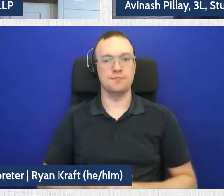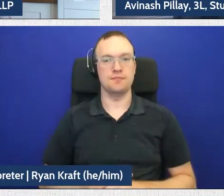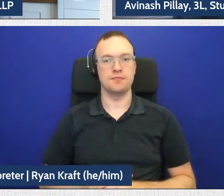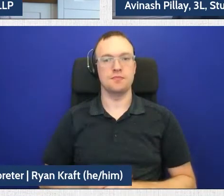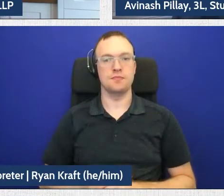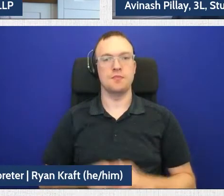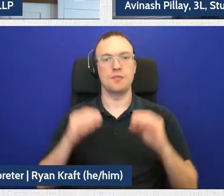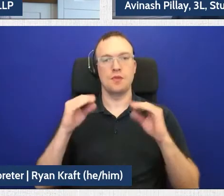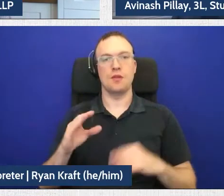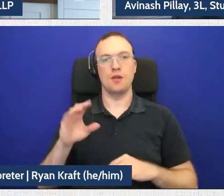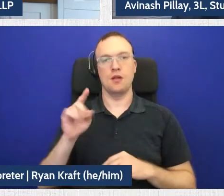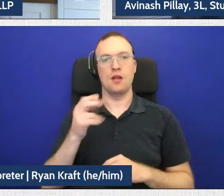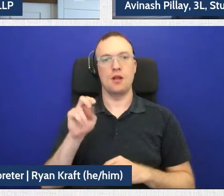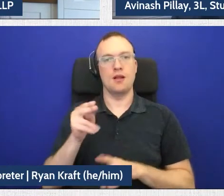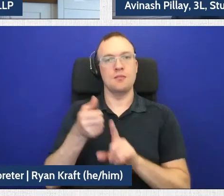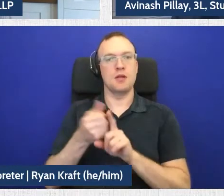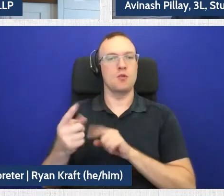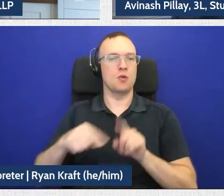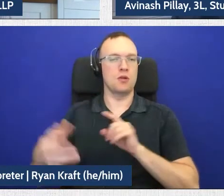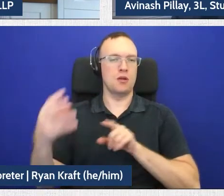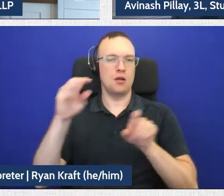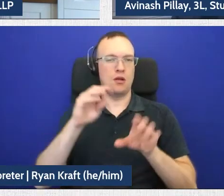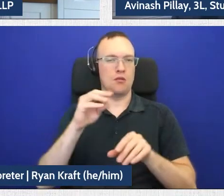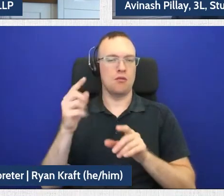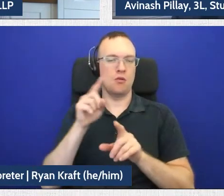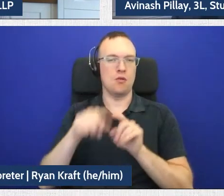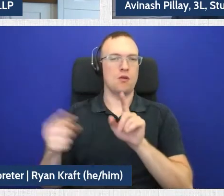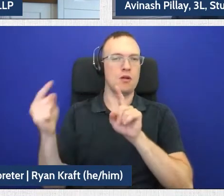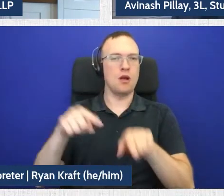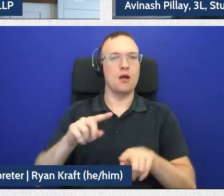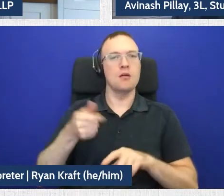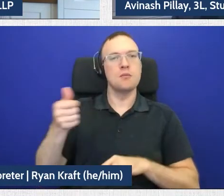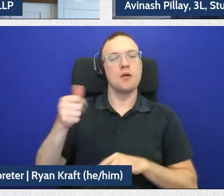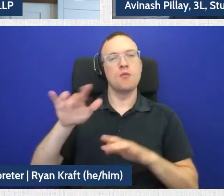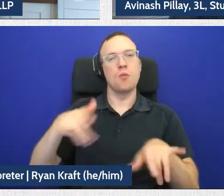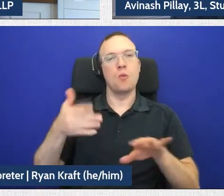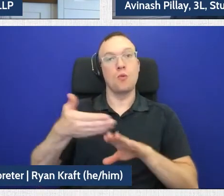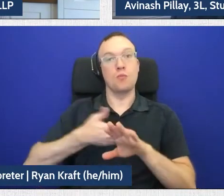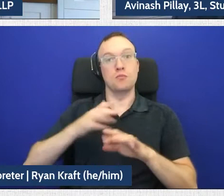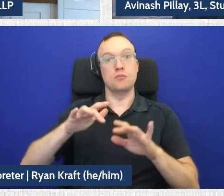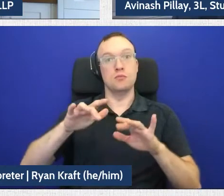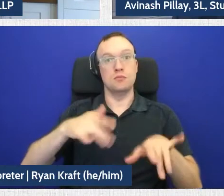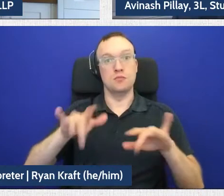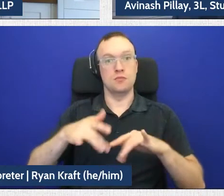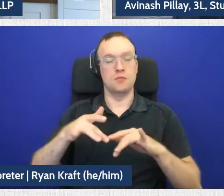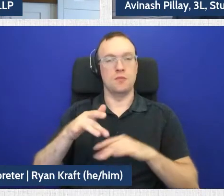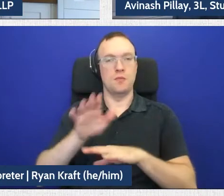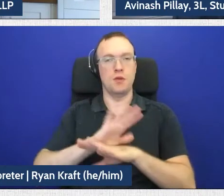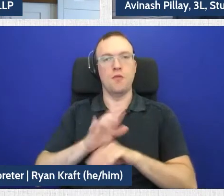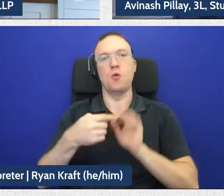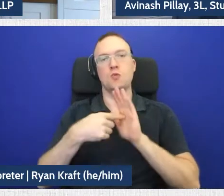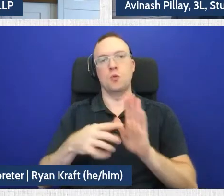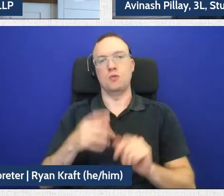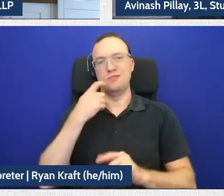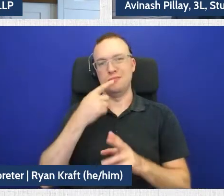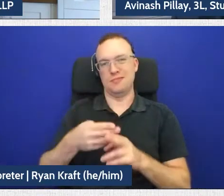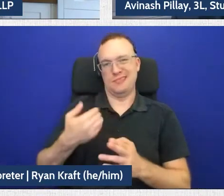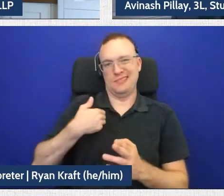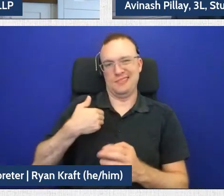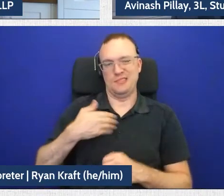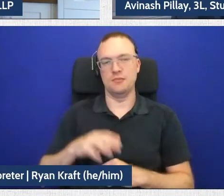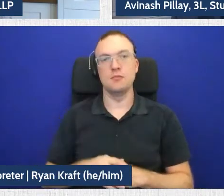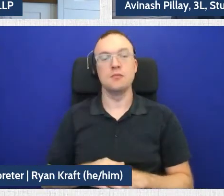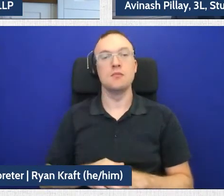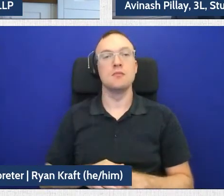Dahan was unfortunately unable to join us today and has recorded a pre-recorded video that will demonstrate what I've mentioned before. After